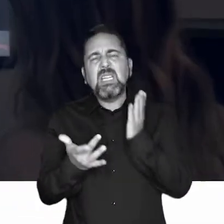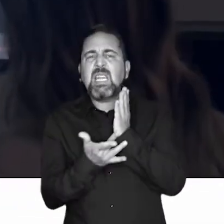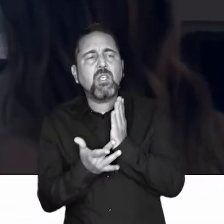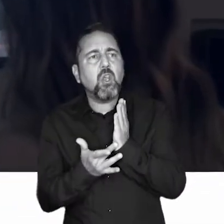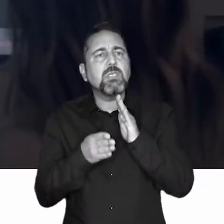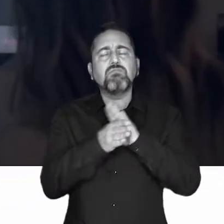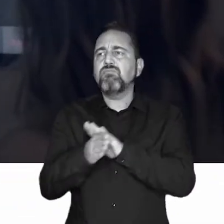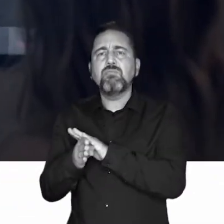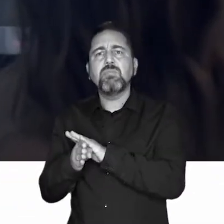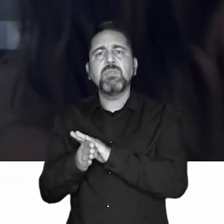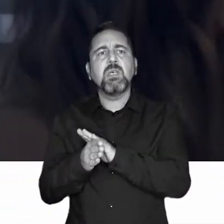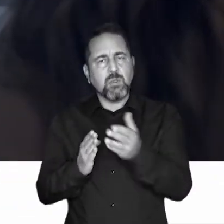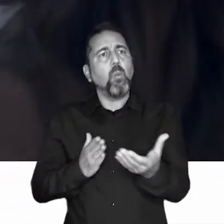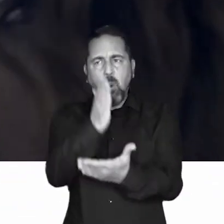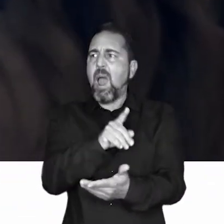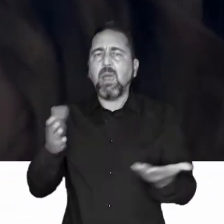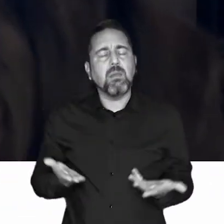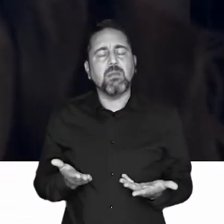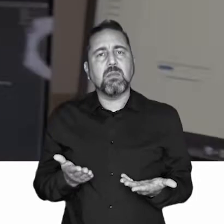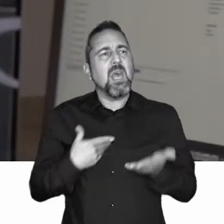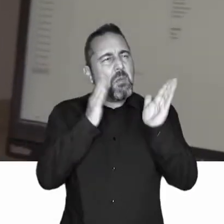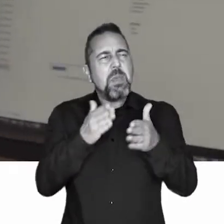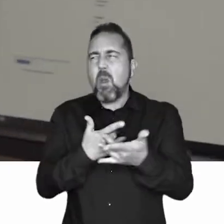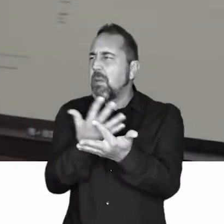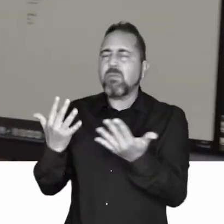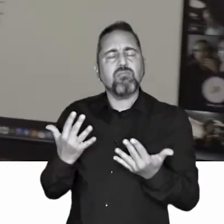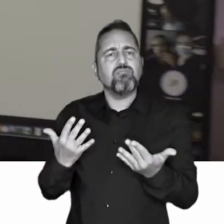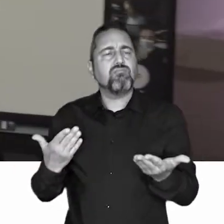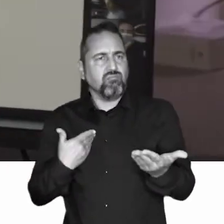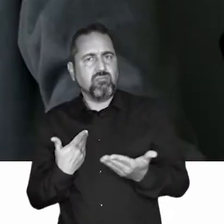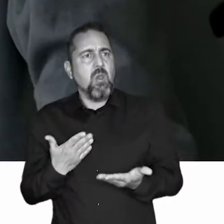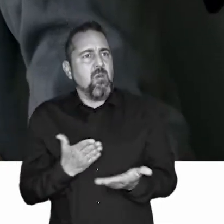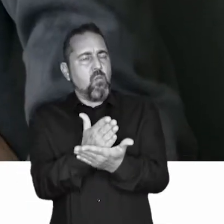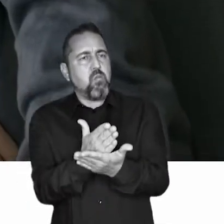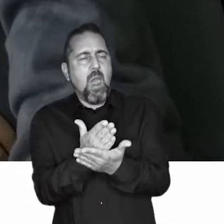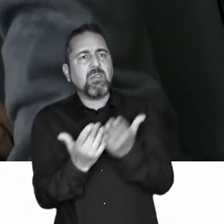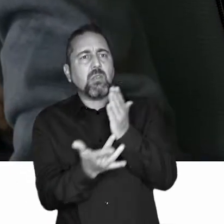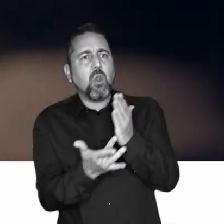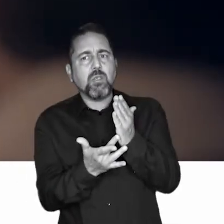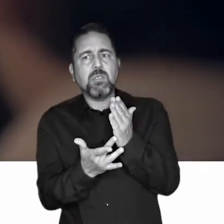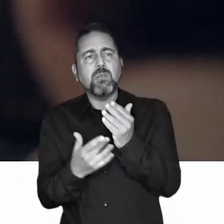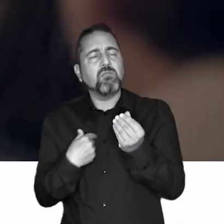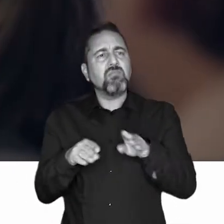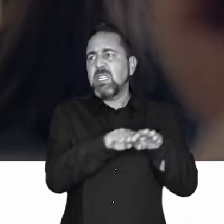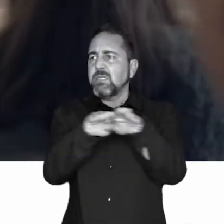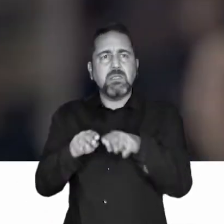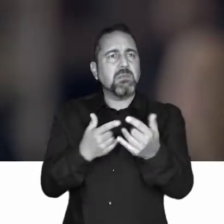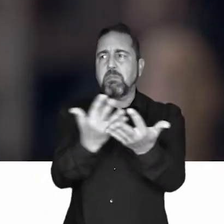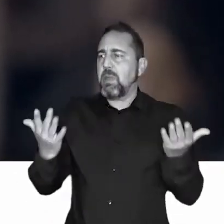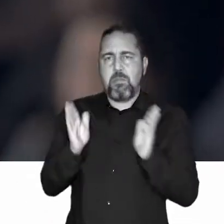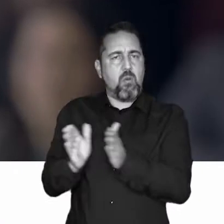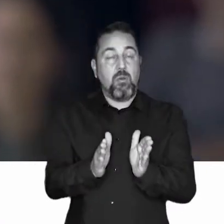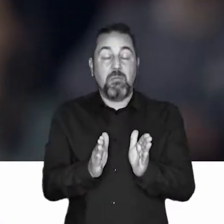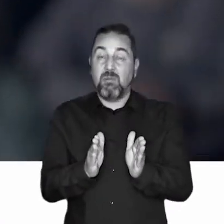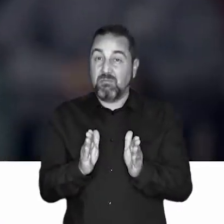Access to technology is a right. Everyone has the right to access and use technology on equal terms. Though sometimes